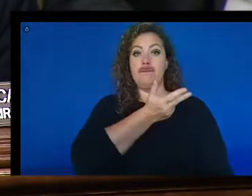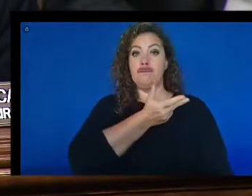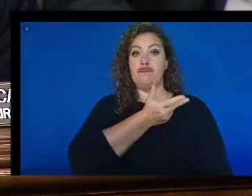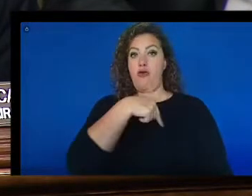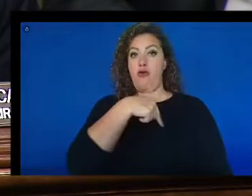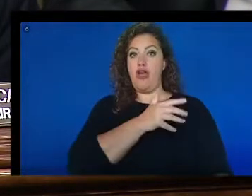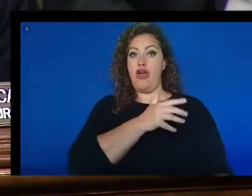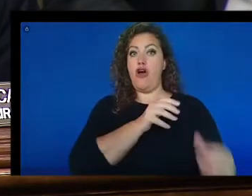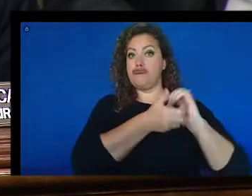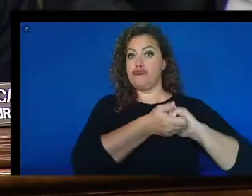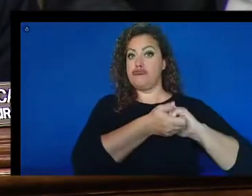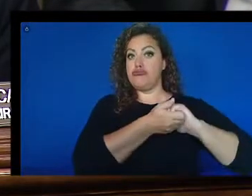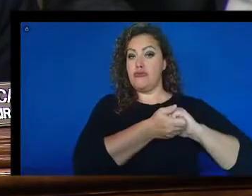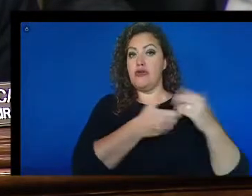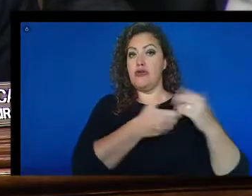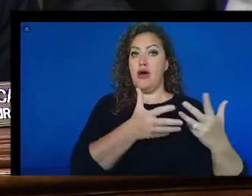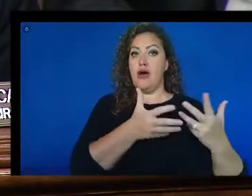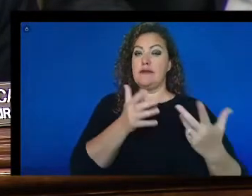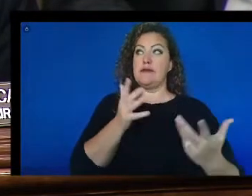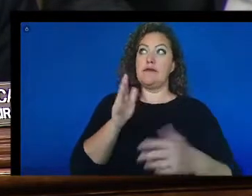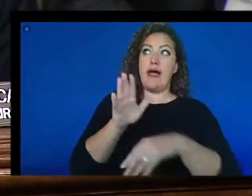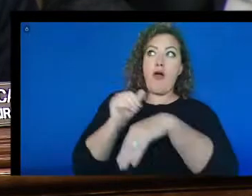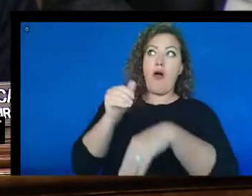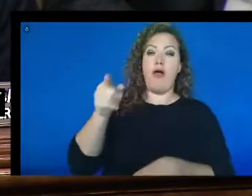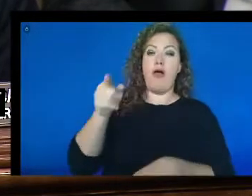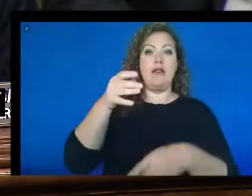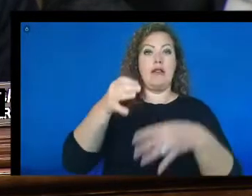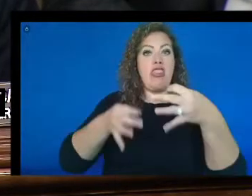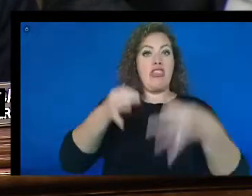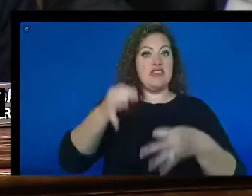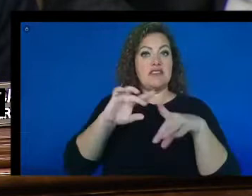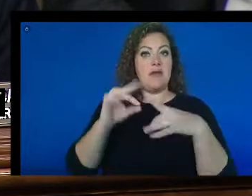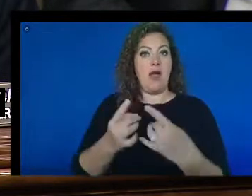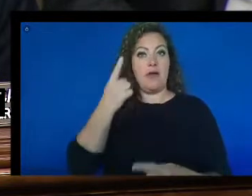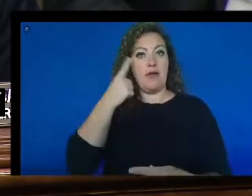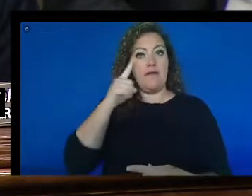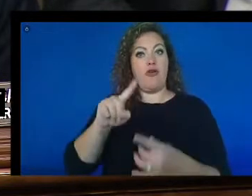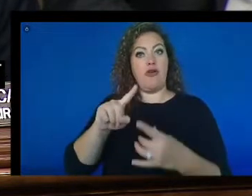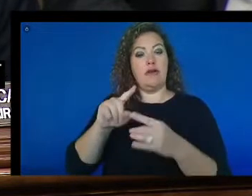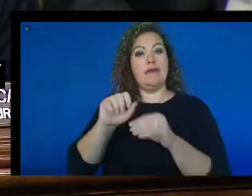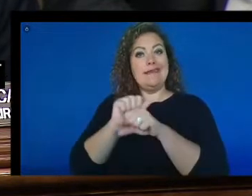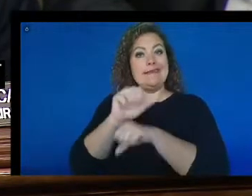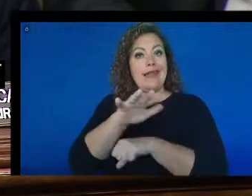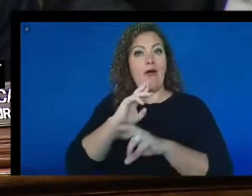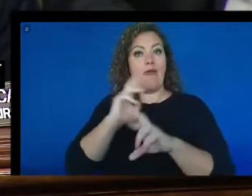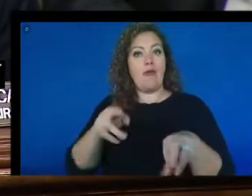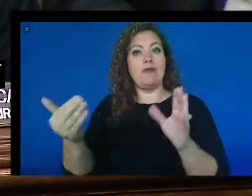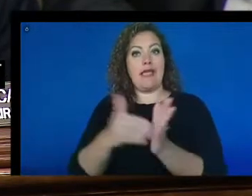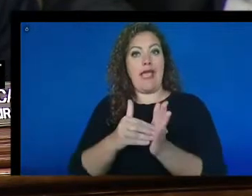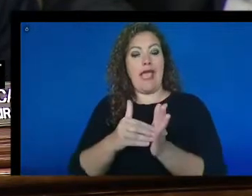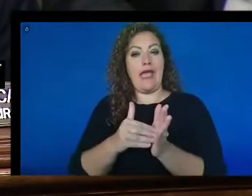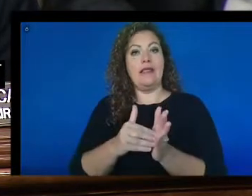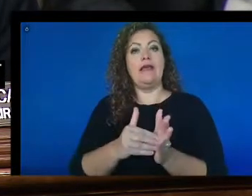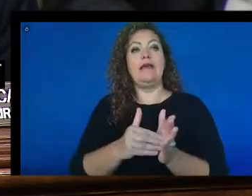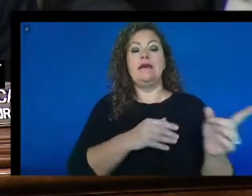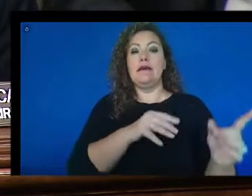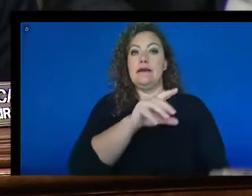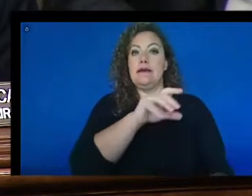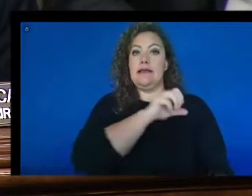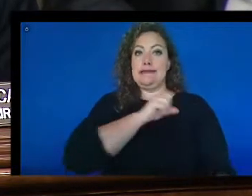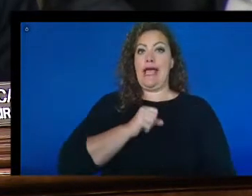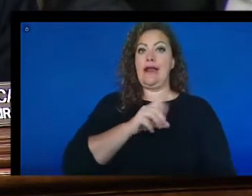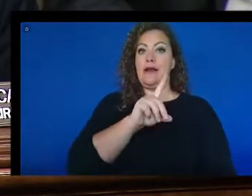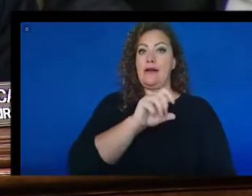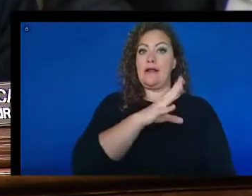Department to begin issuing reports, these reports again. We're joined by Senator Durbin, Senator Grassley,